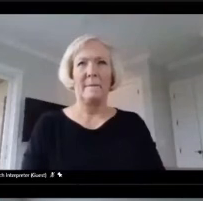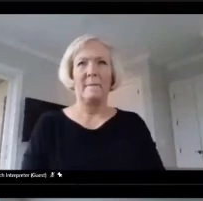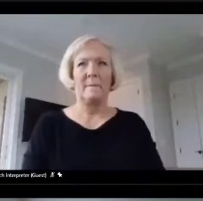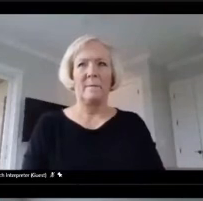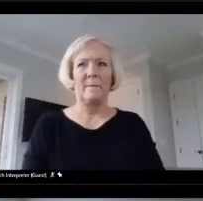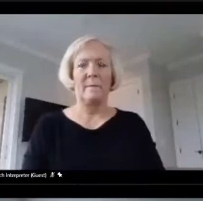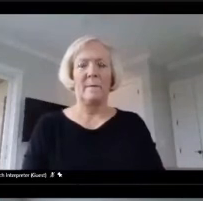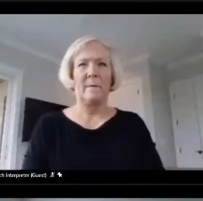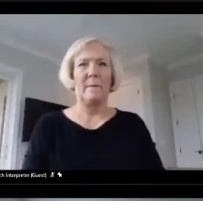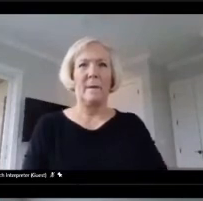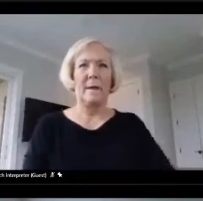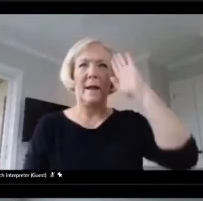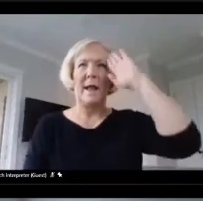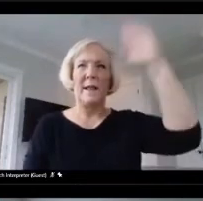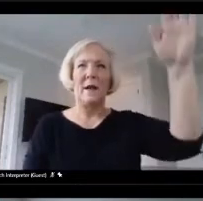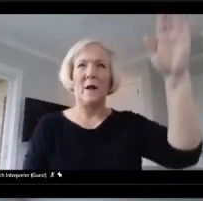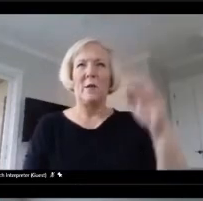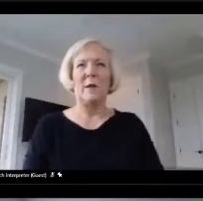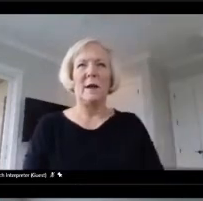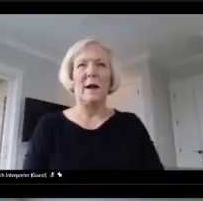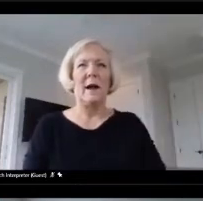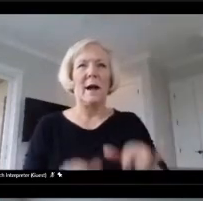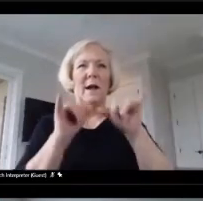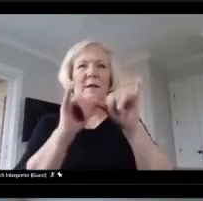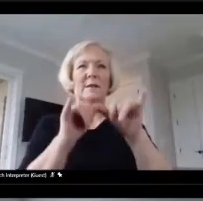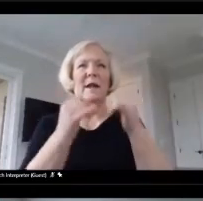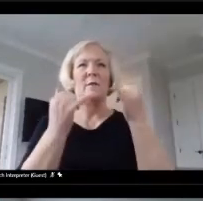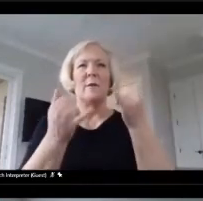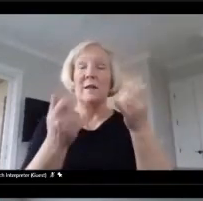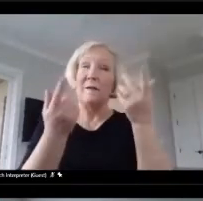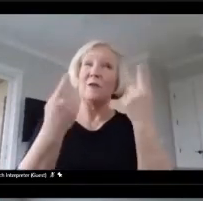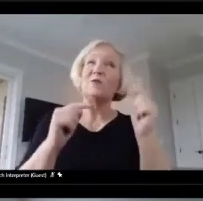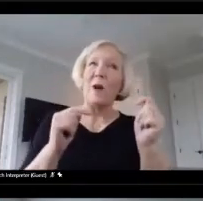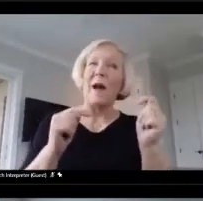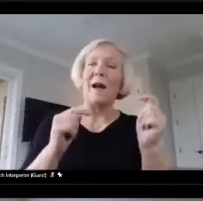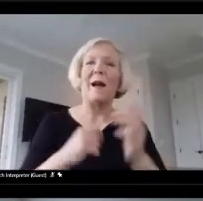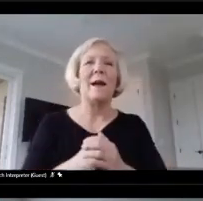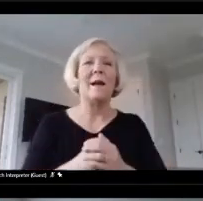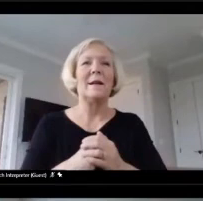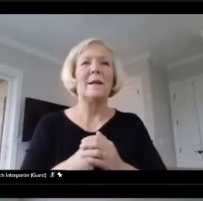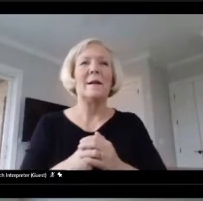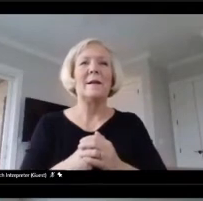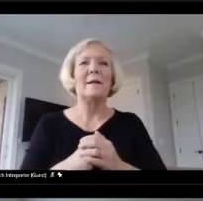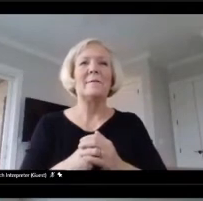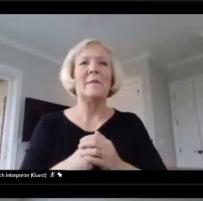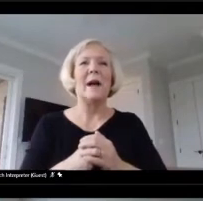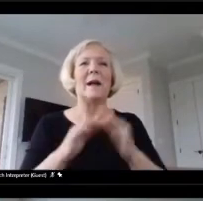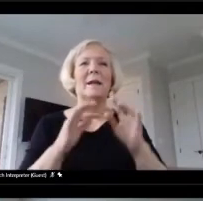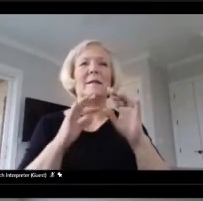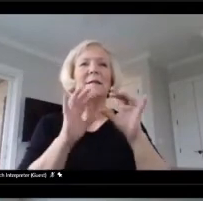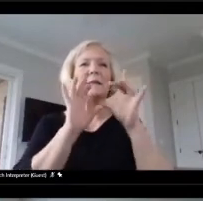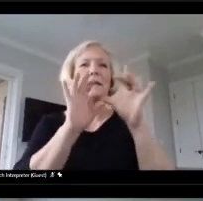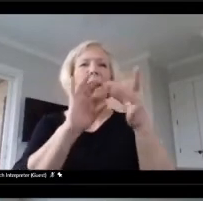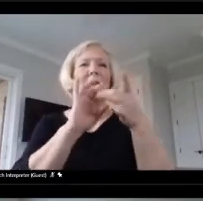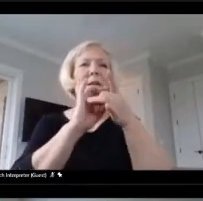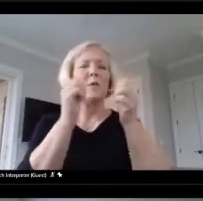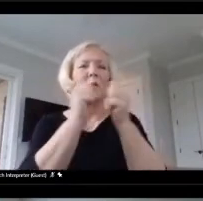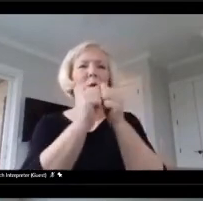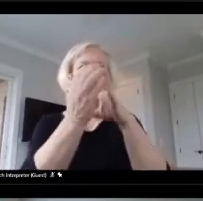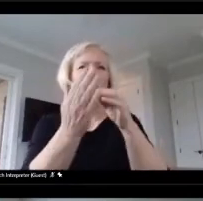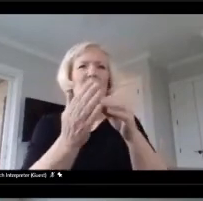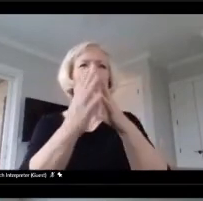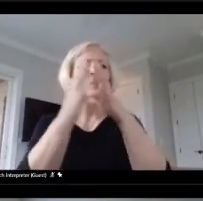Hi, I stay relevant or try to by again, staying as connected with students as possible.